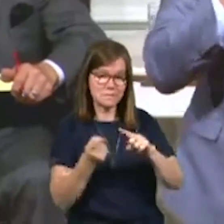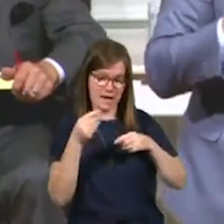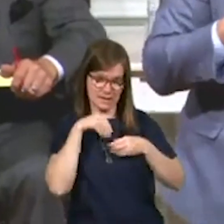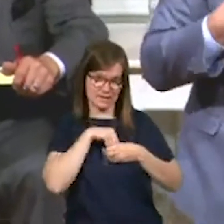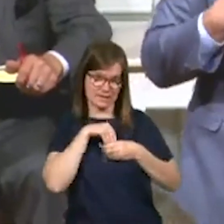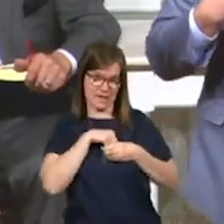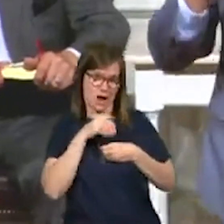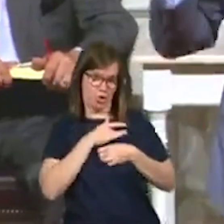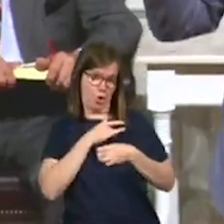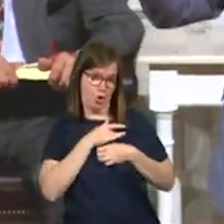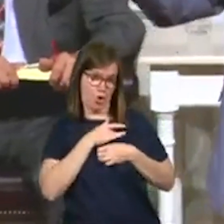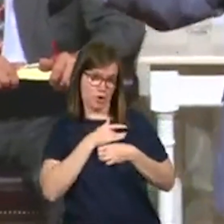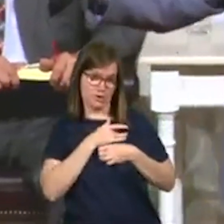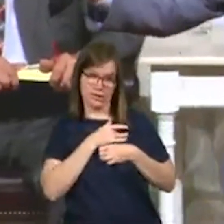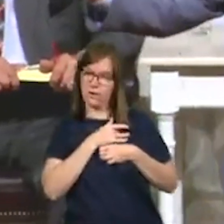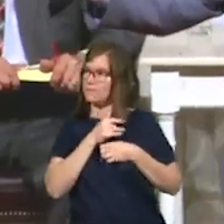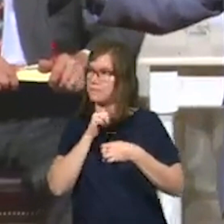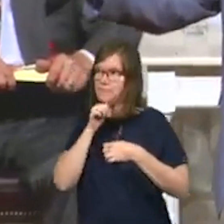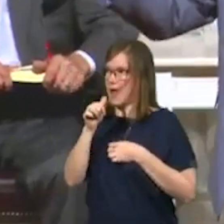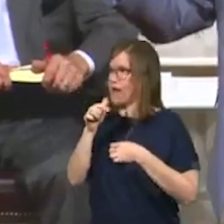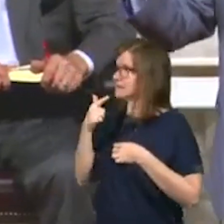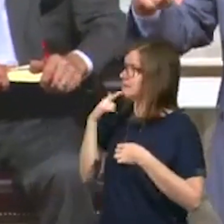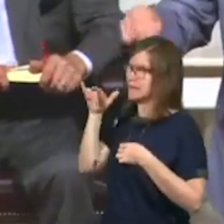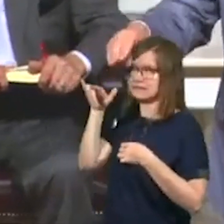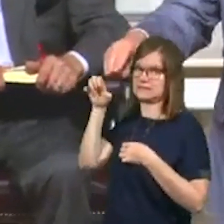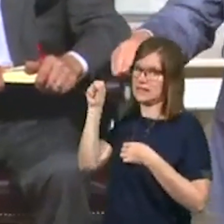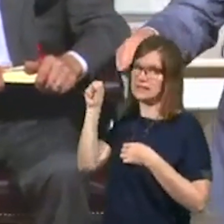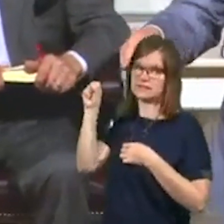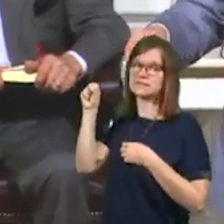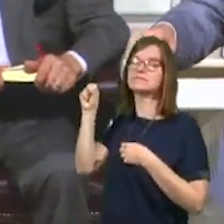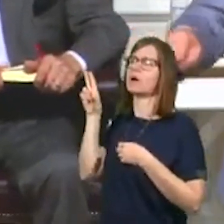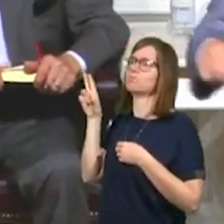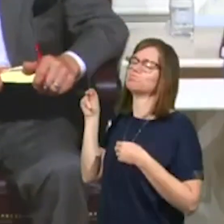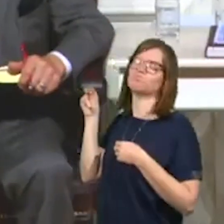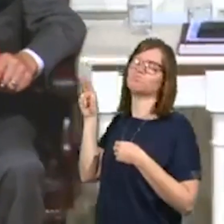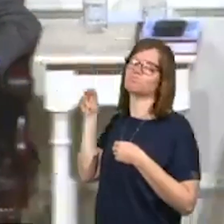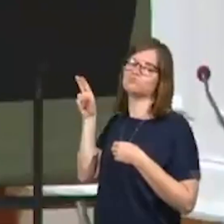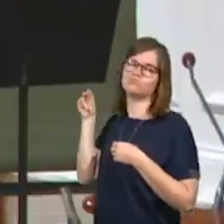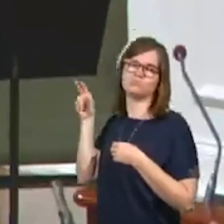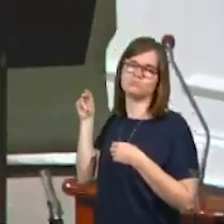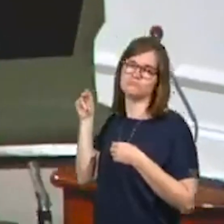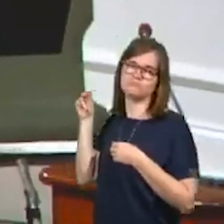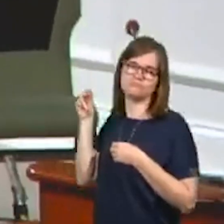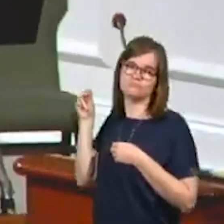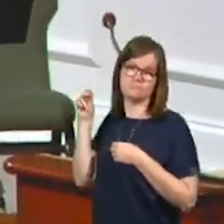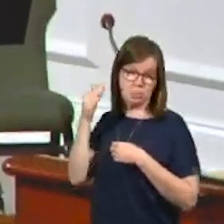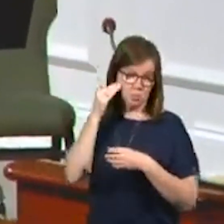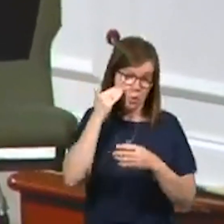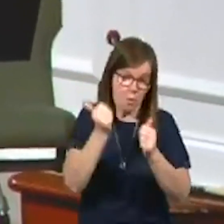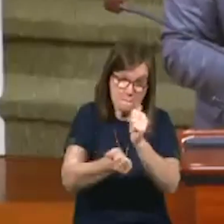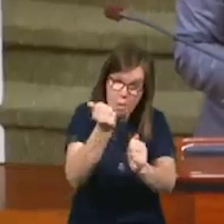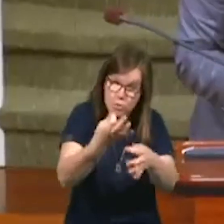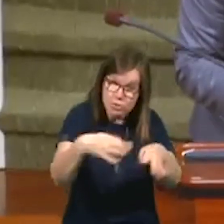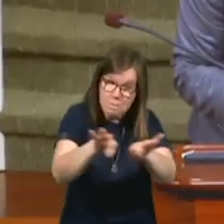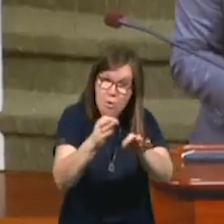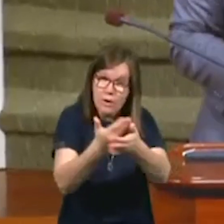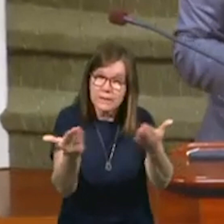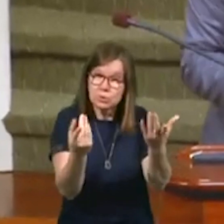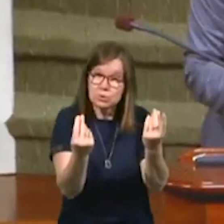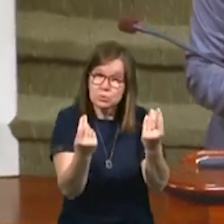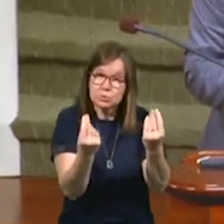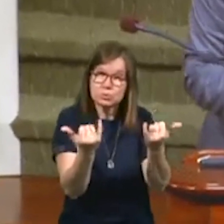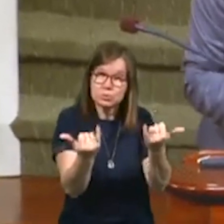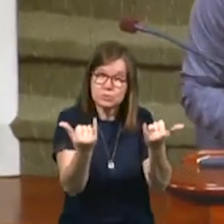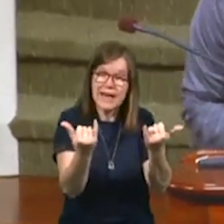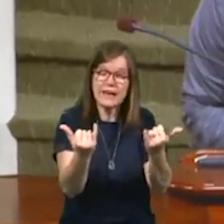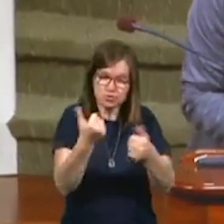of your heart, you are not saying yes, Lord. You are saying no. Do you know the most important thing you could do today is make sure that